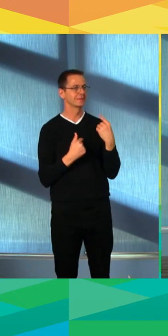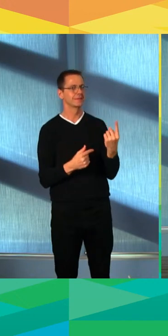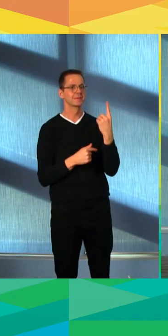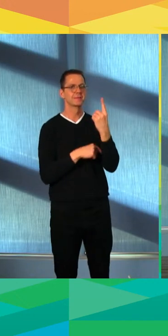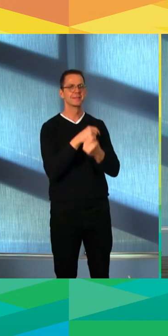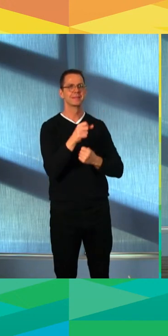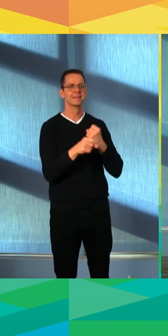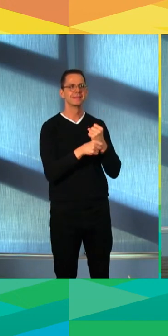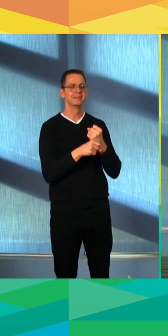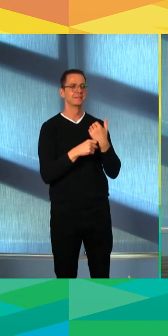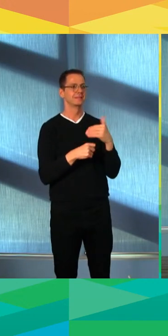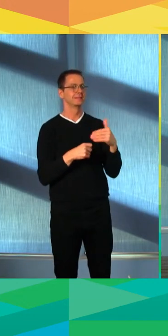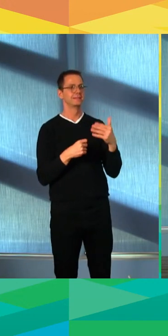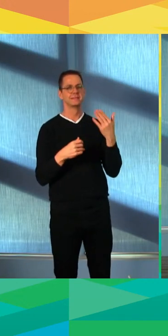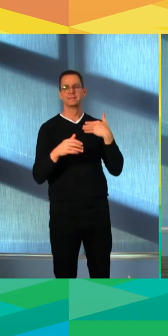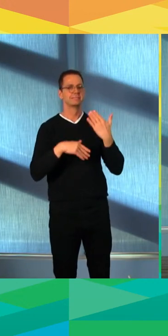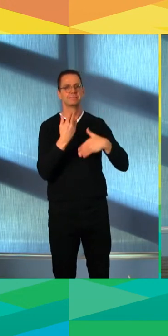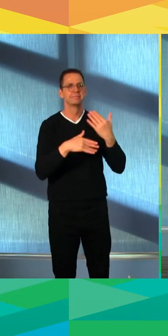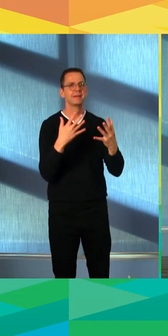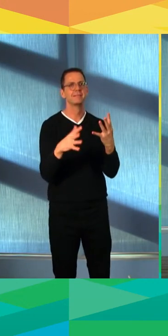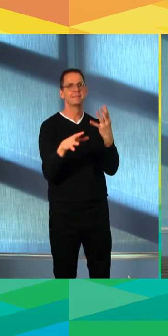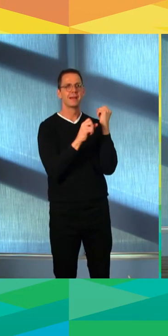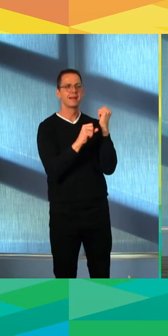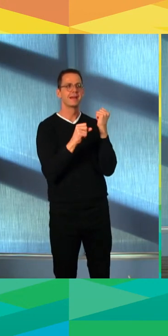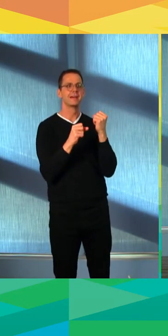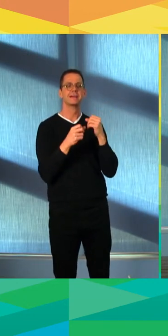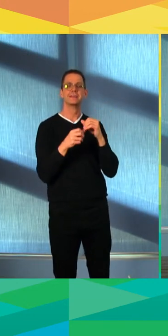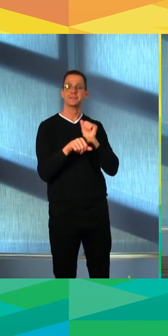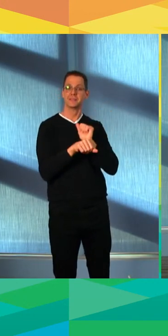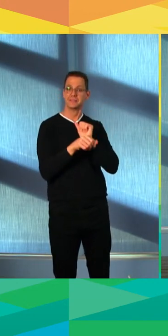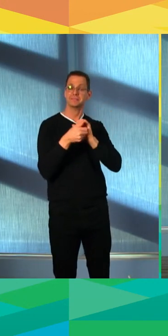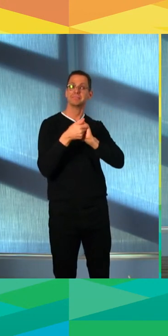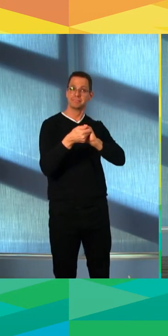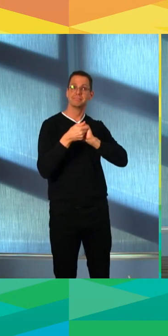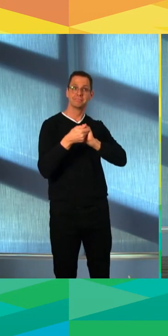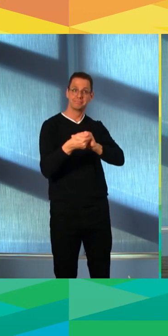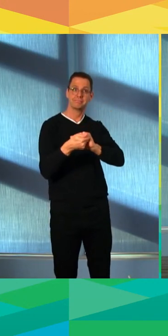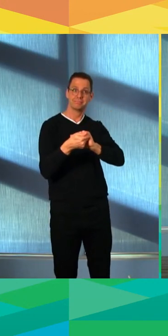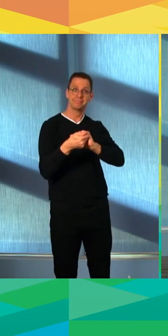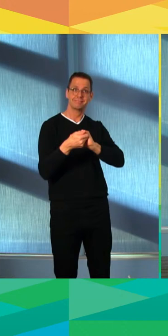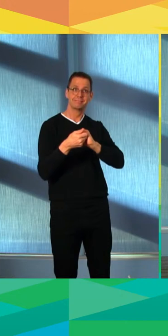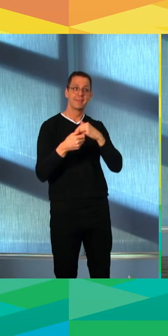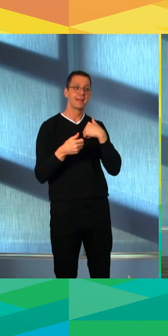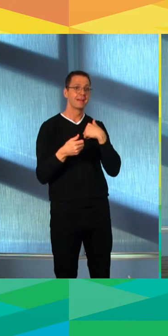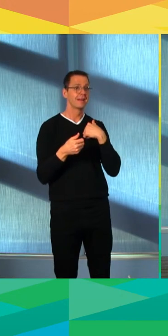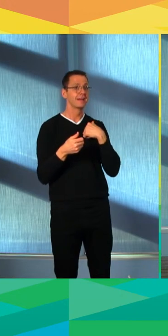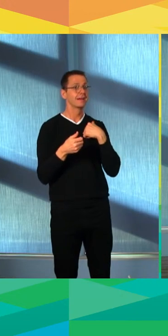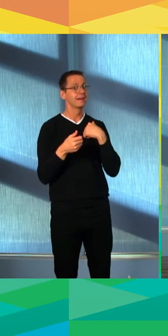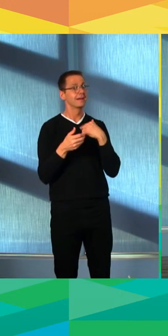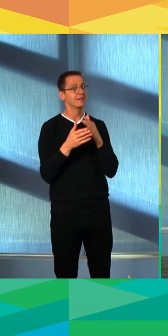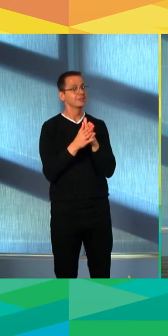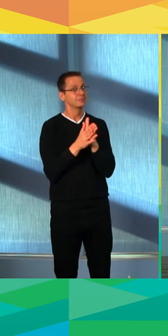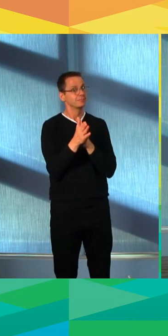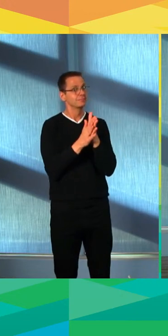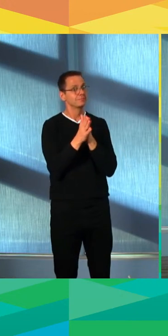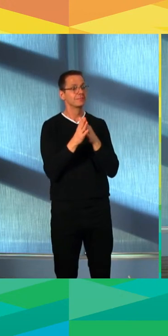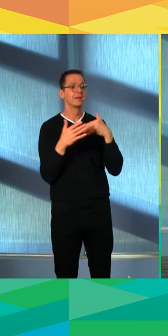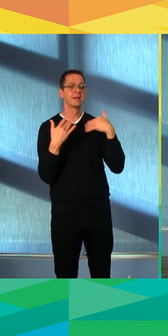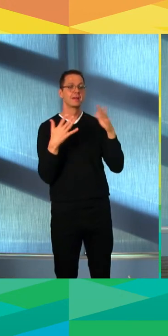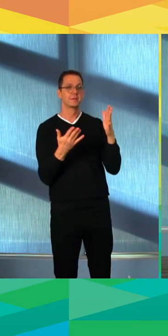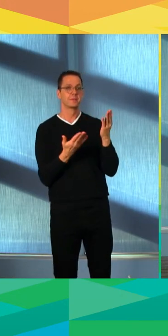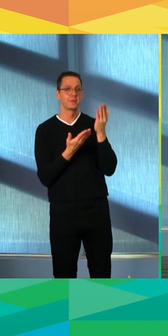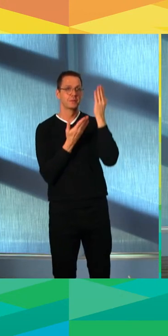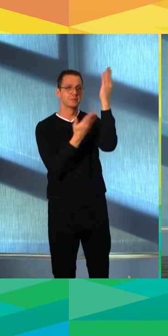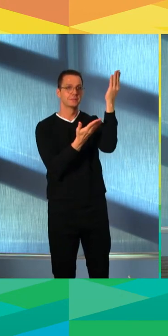patio and outdoor convening space, I'm very interested. And there's actually a proposal coming forward to council soon